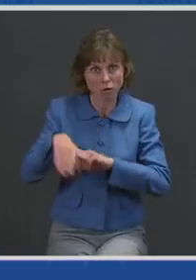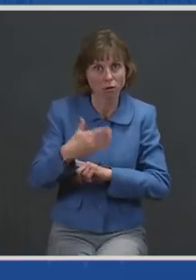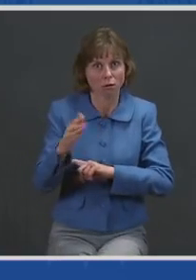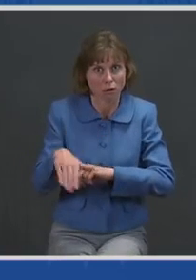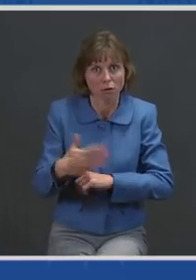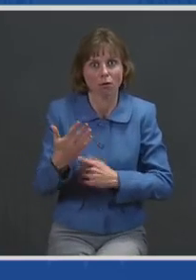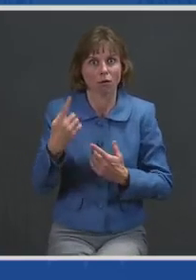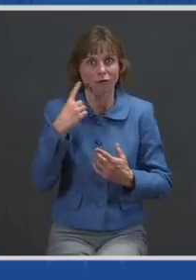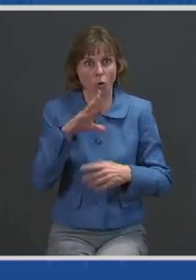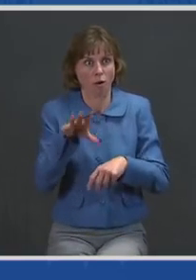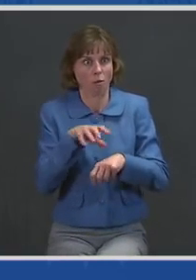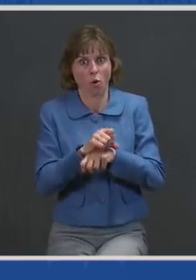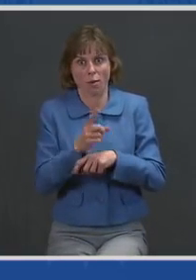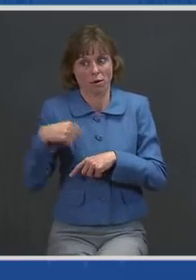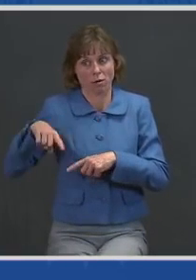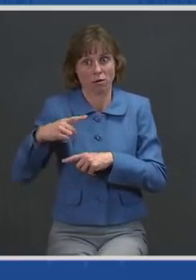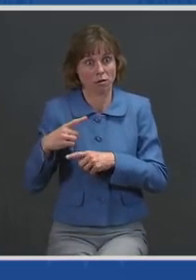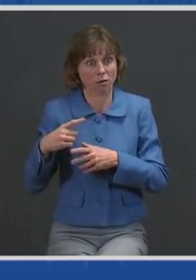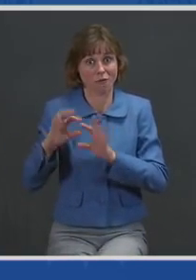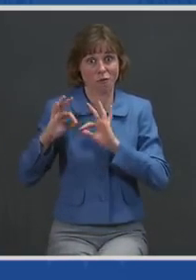for you and your loved ones.